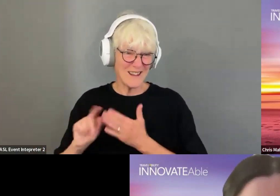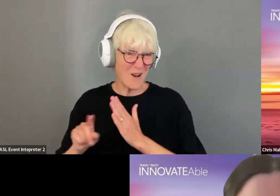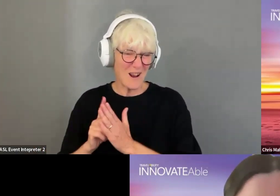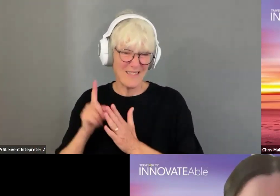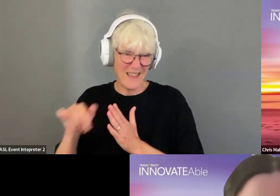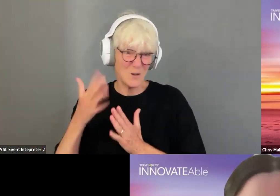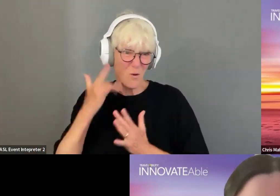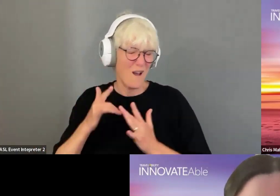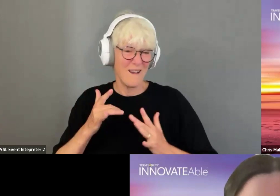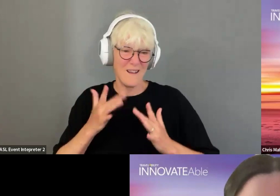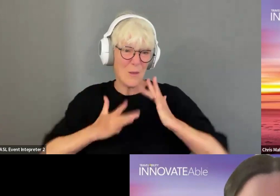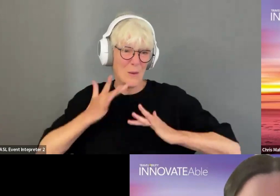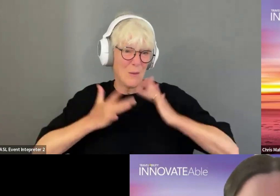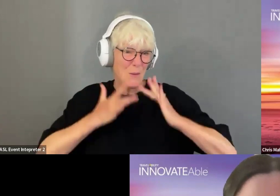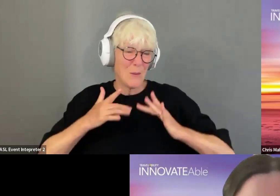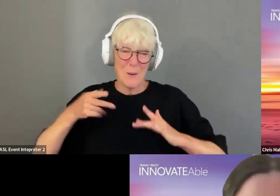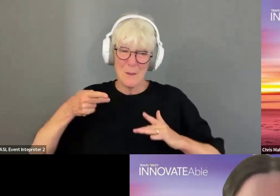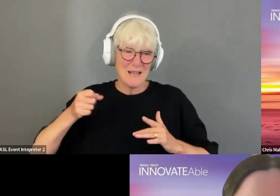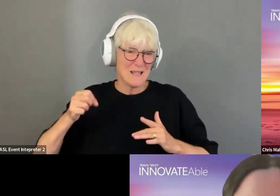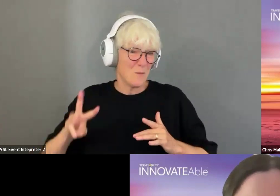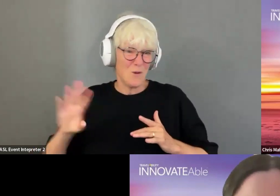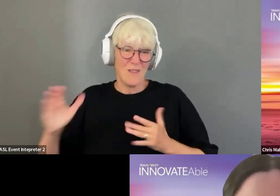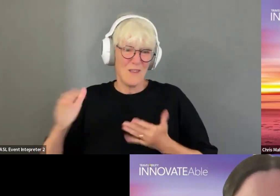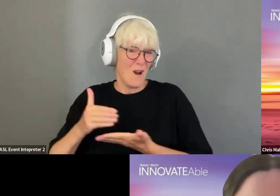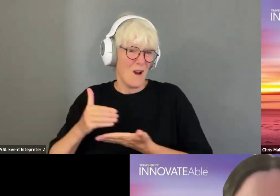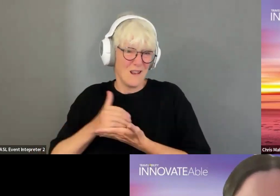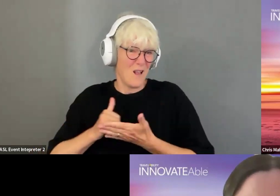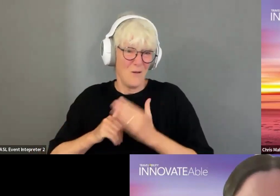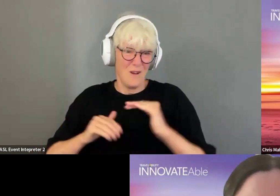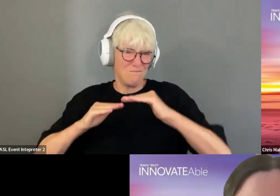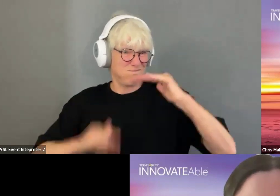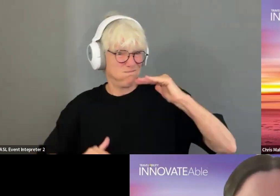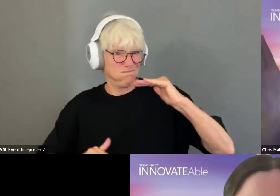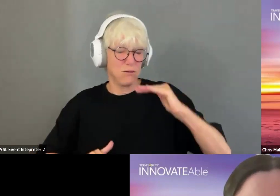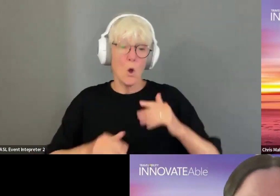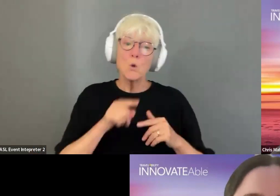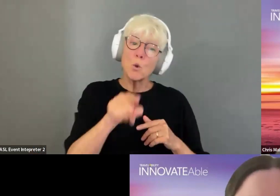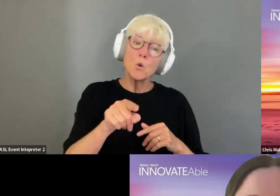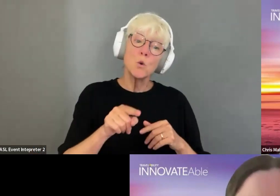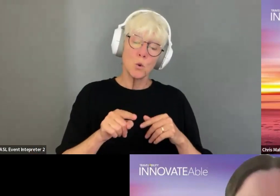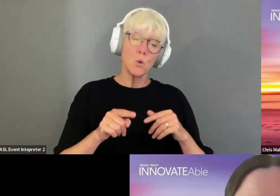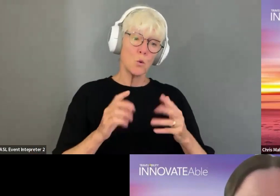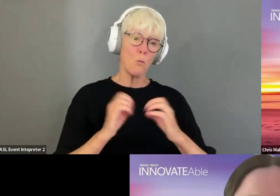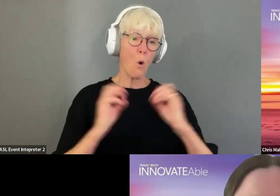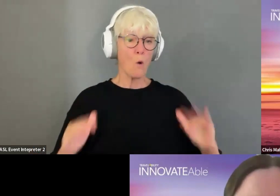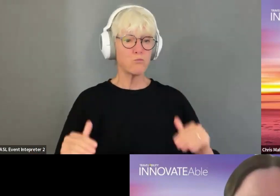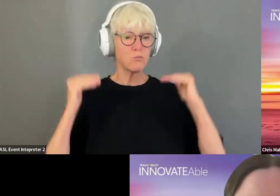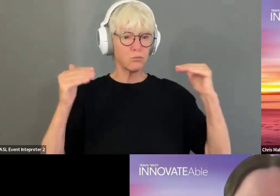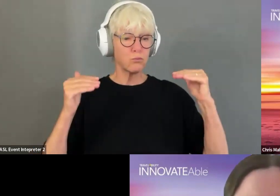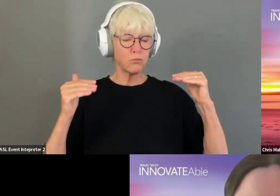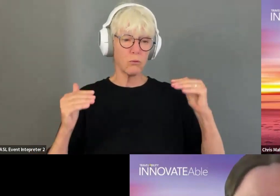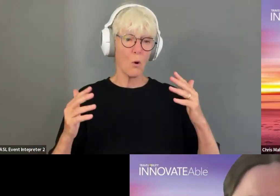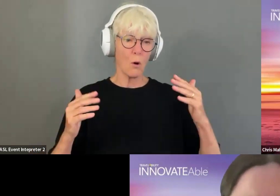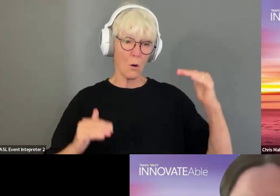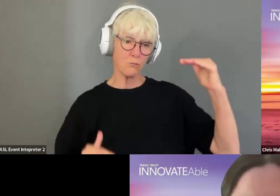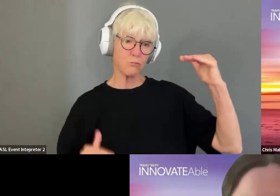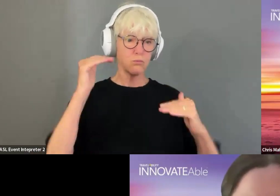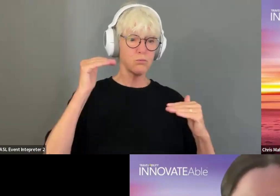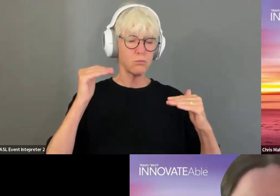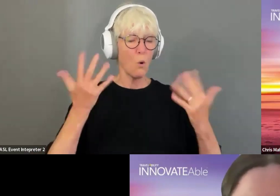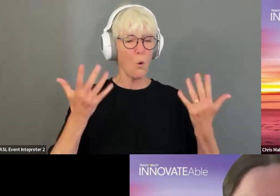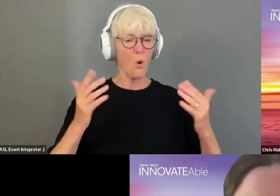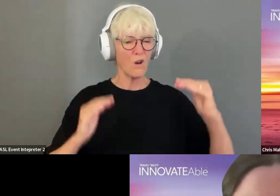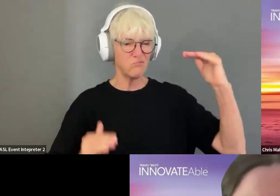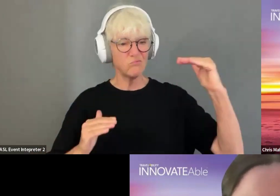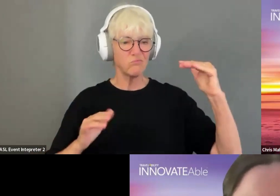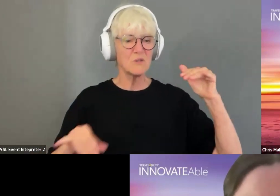agencies in terms of the, the caregiver workers. Um, are you more of a premium product? Are you in line? Are you more attractive for